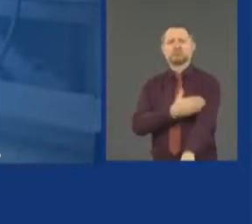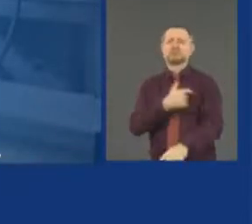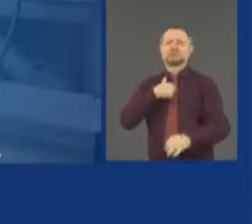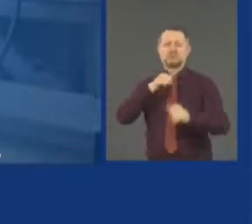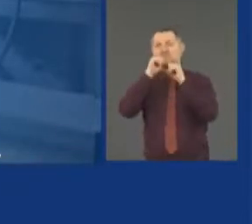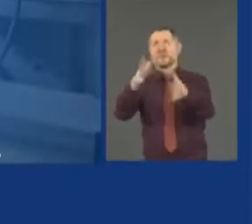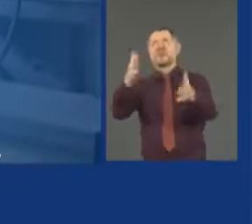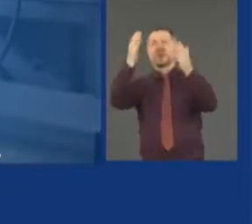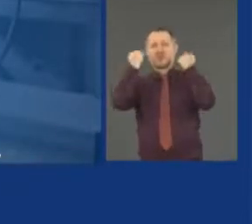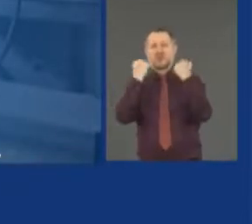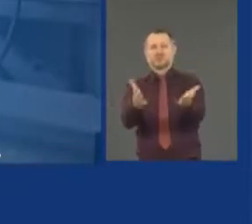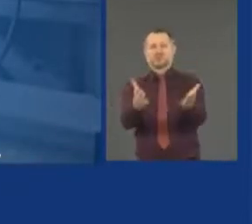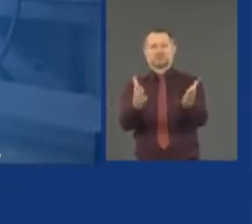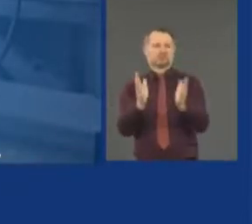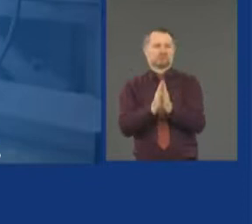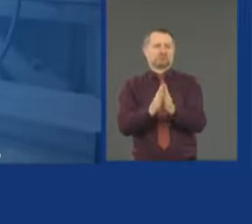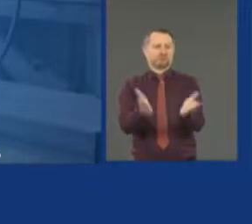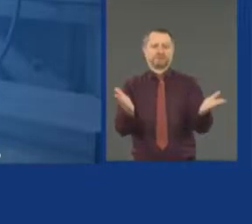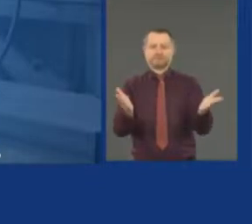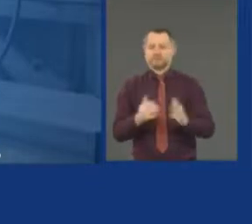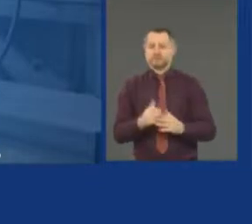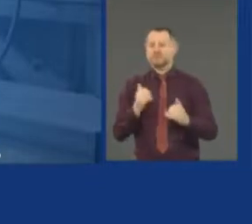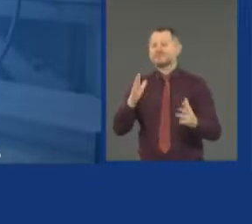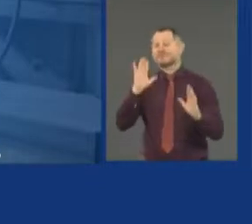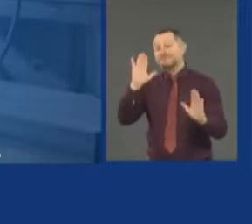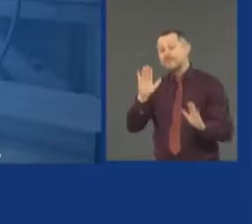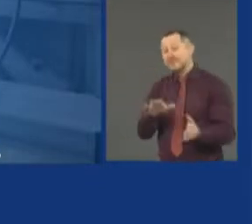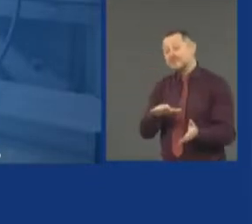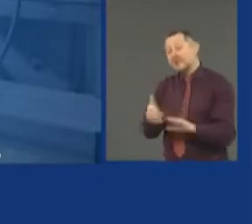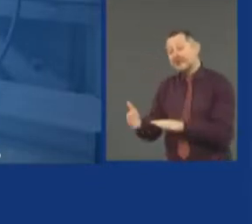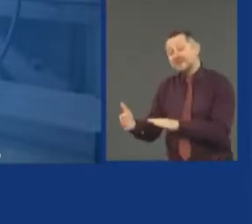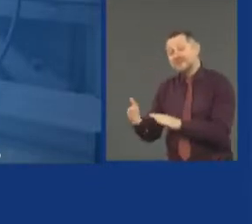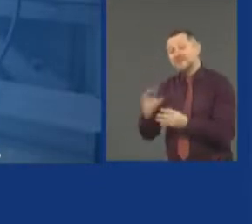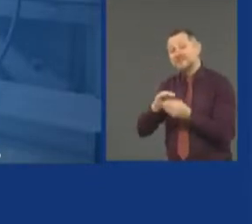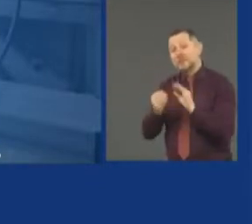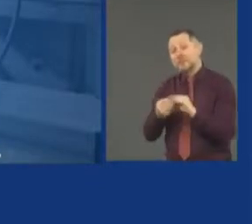Number of deaths, just about as low as we have seen it.